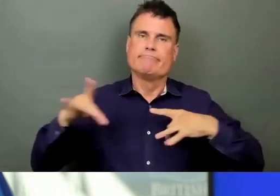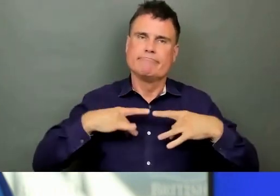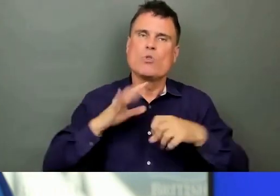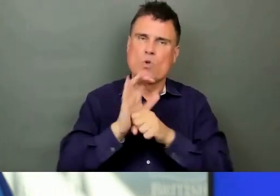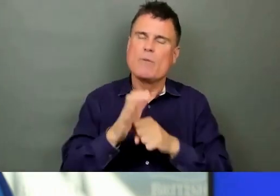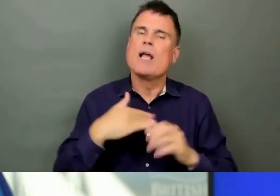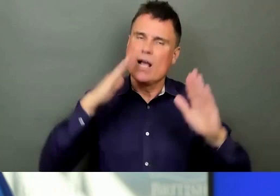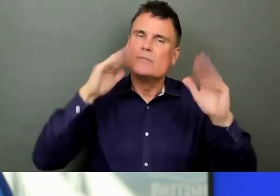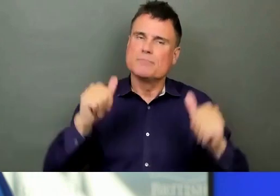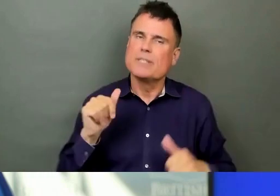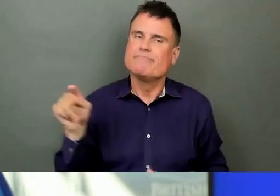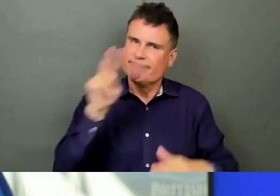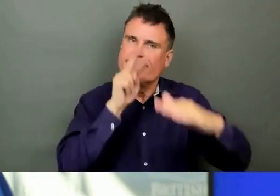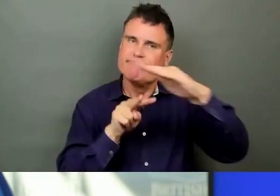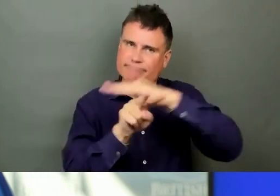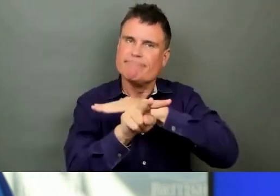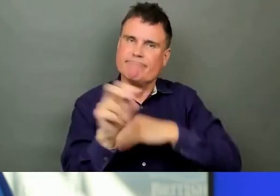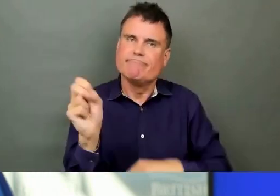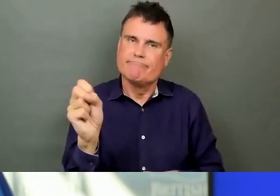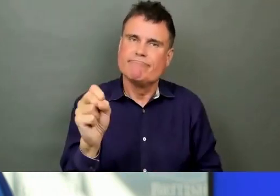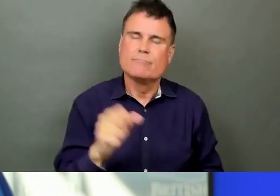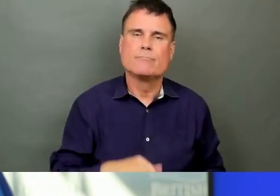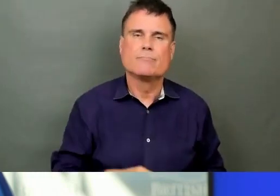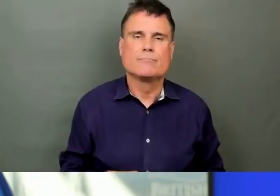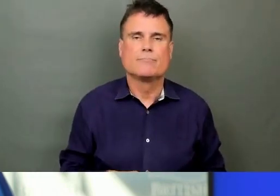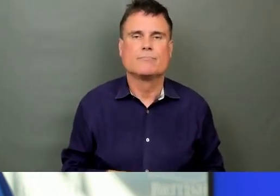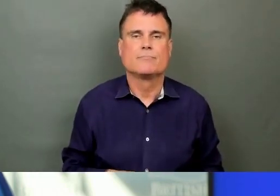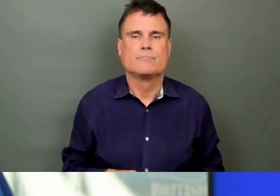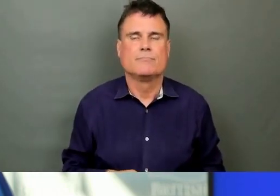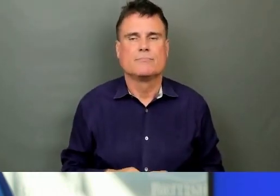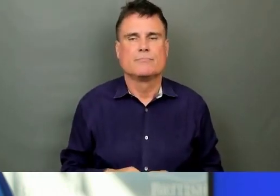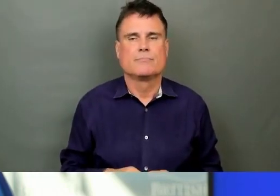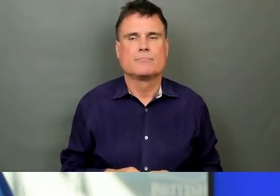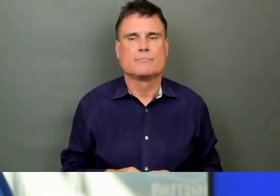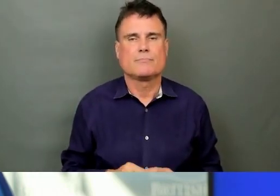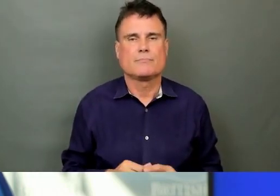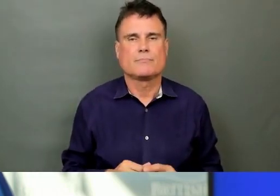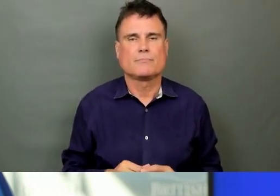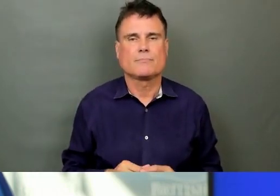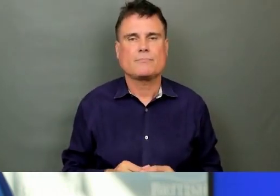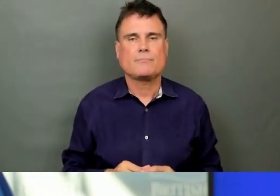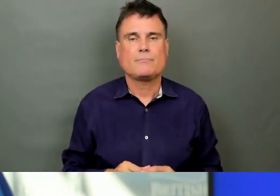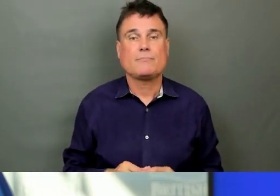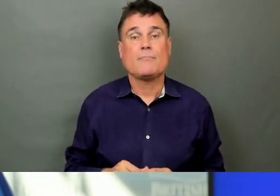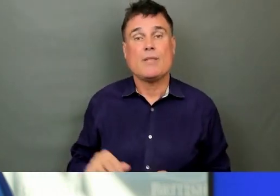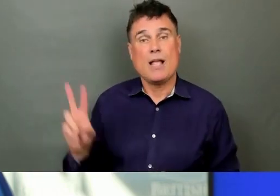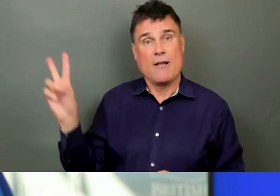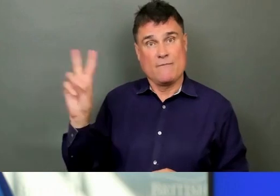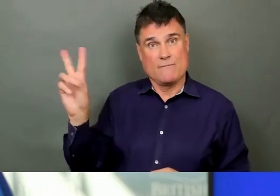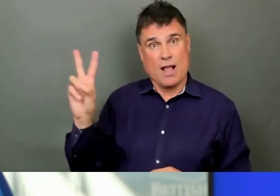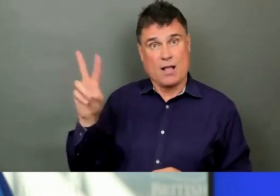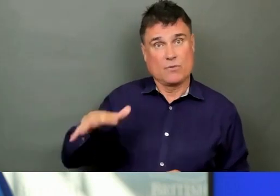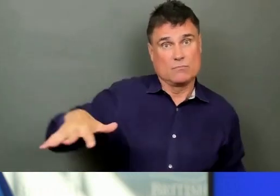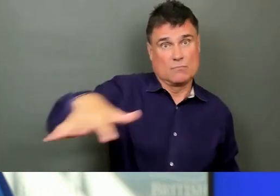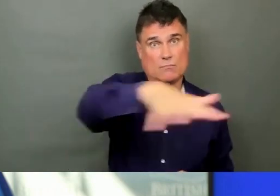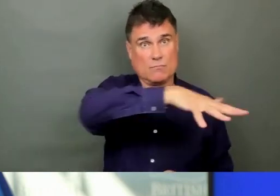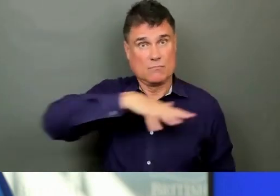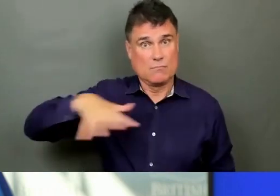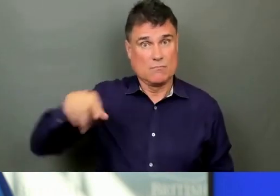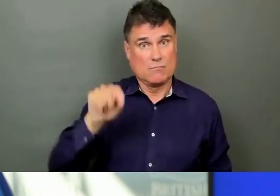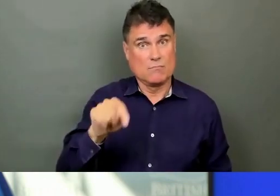north of 85% now, over 12, there's something that's better than